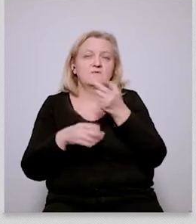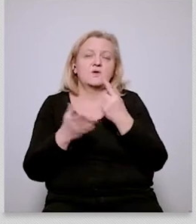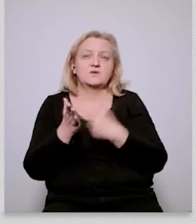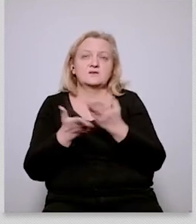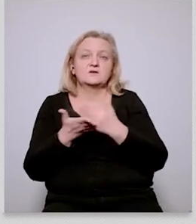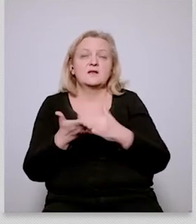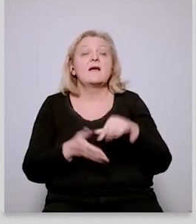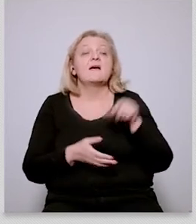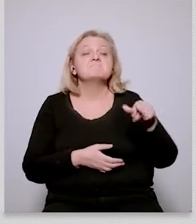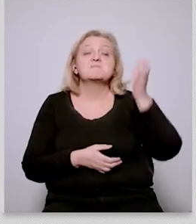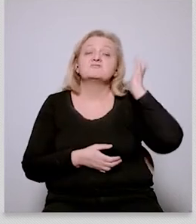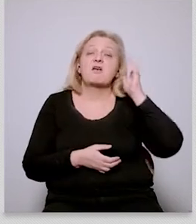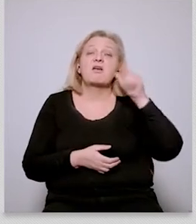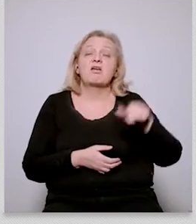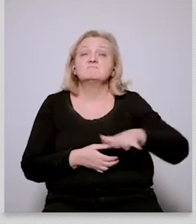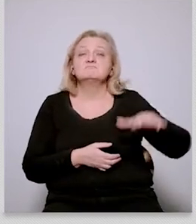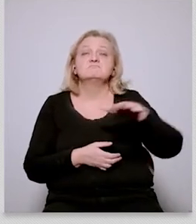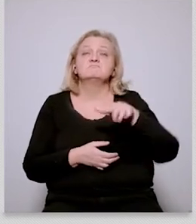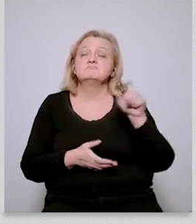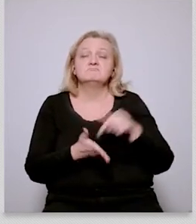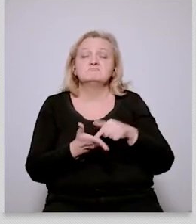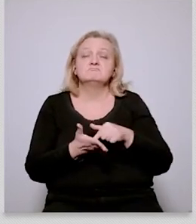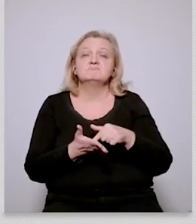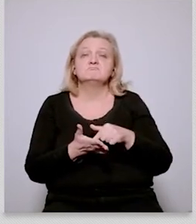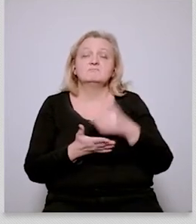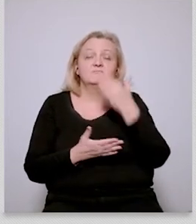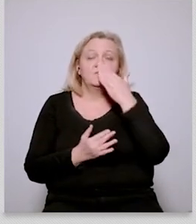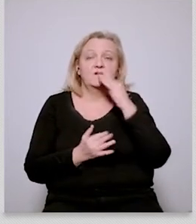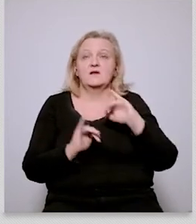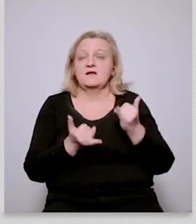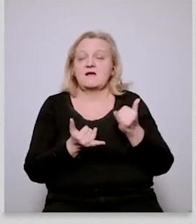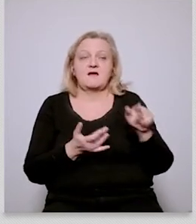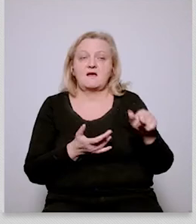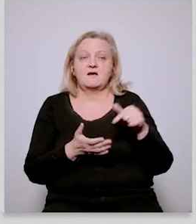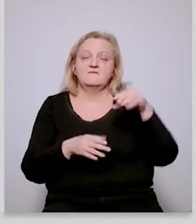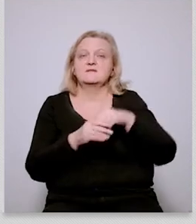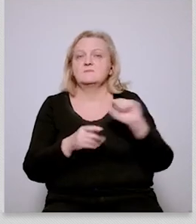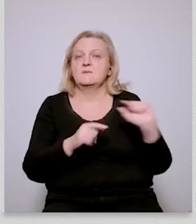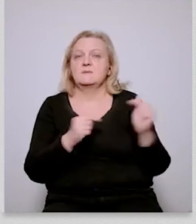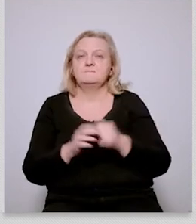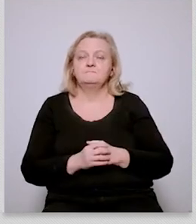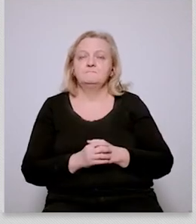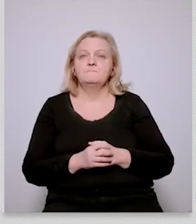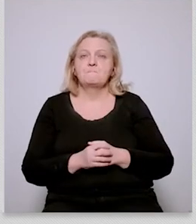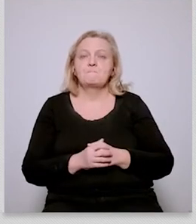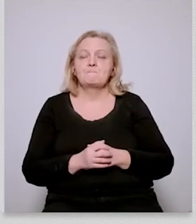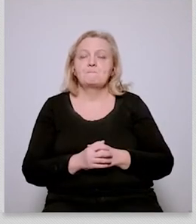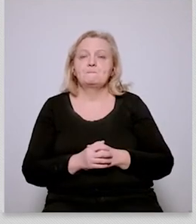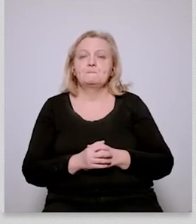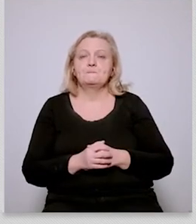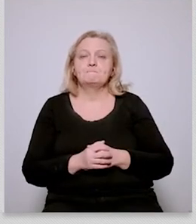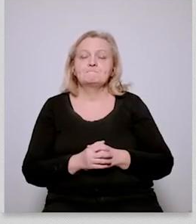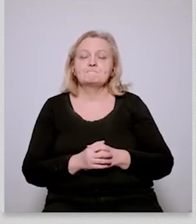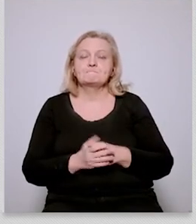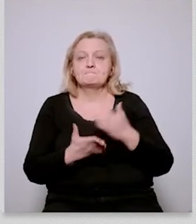republic position itself in this debate which katherine already alluded to on the